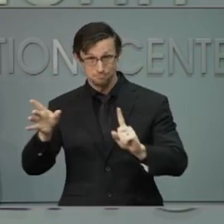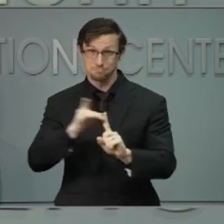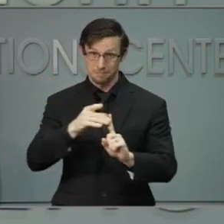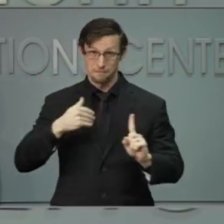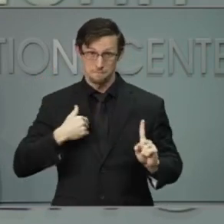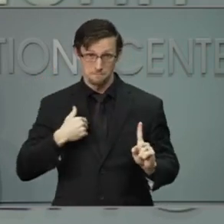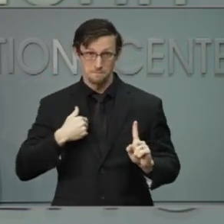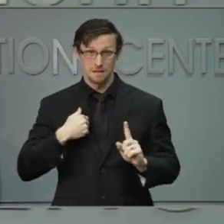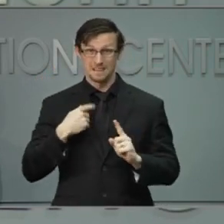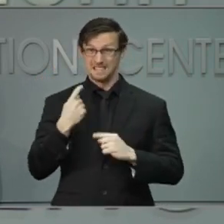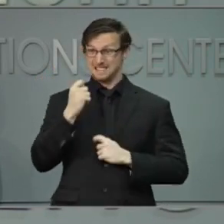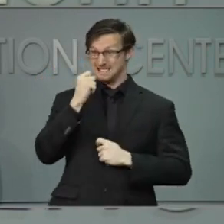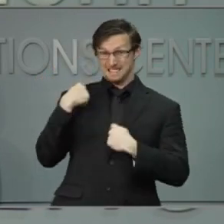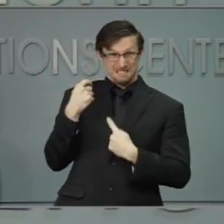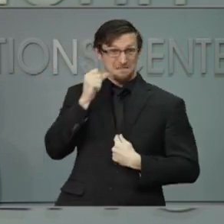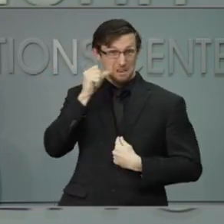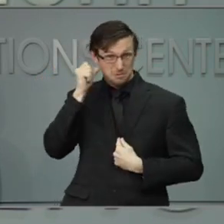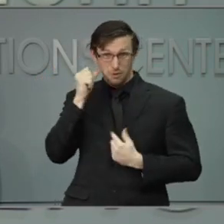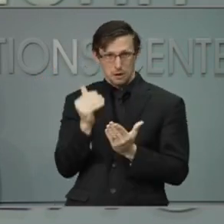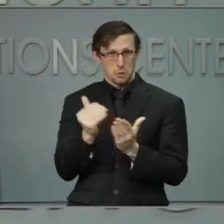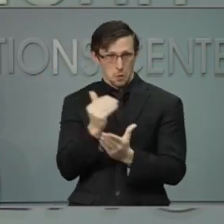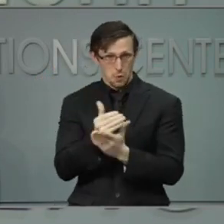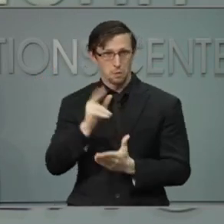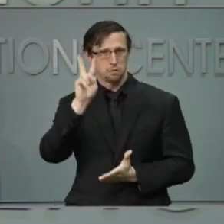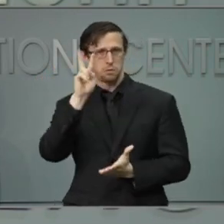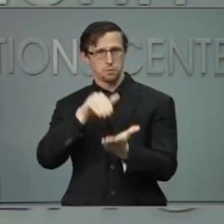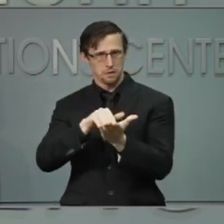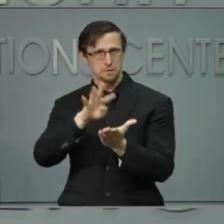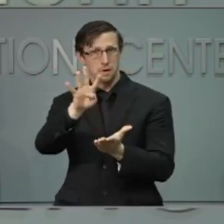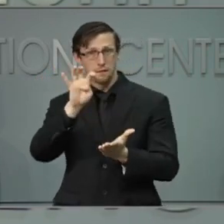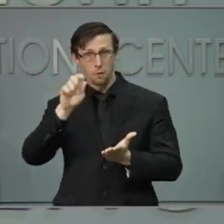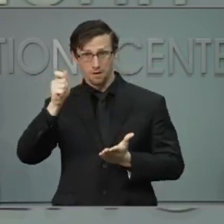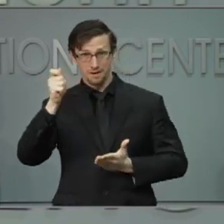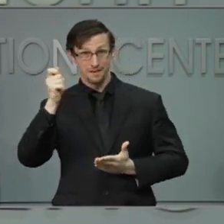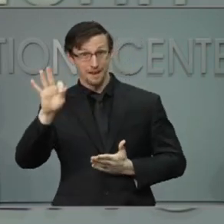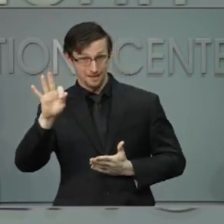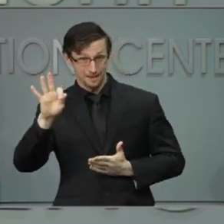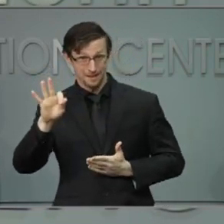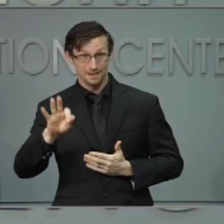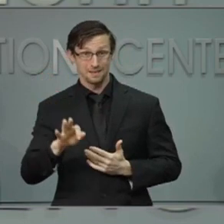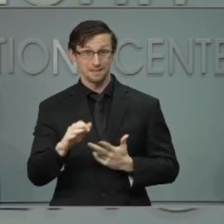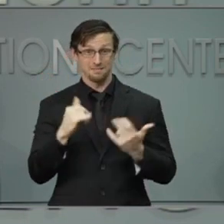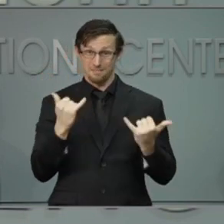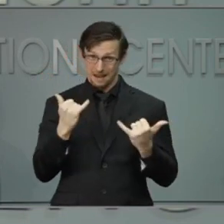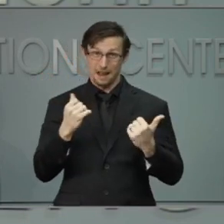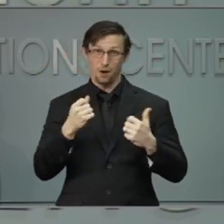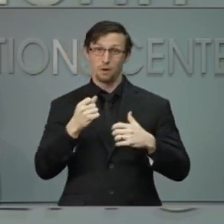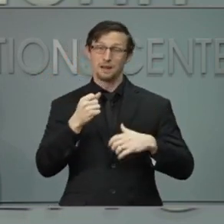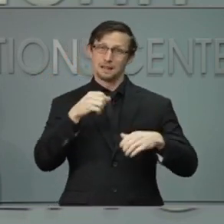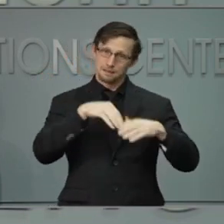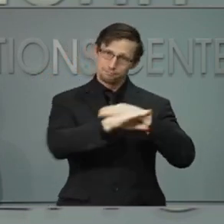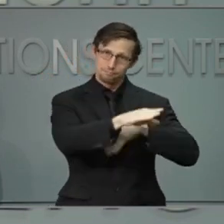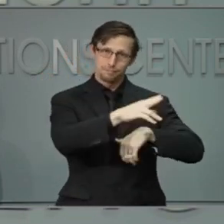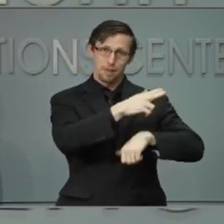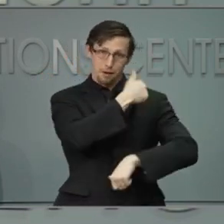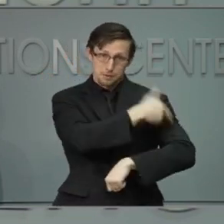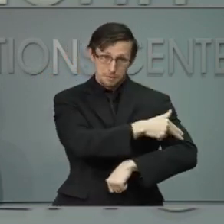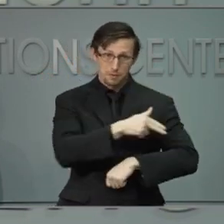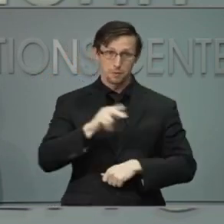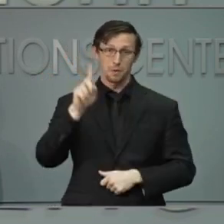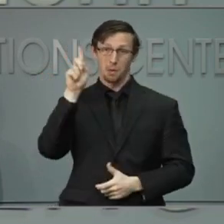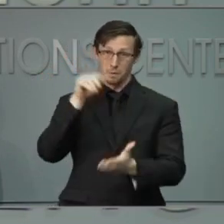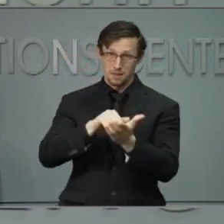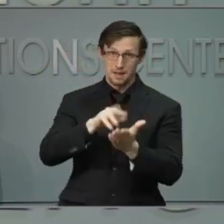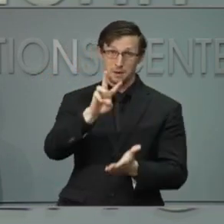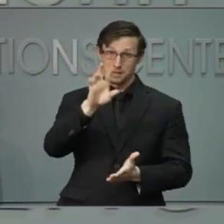yesterday, 1,601 people in the hospital, and sadly, 5,039